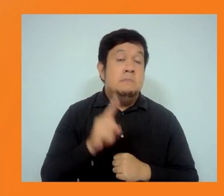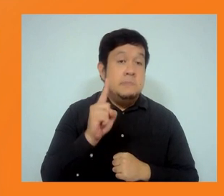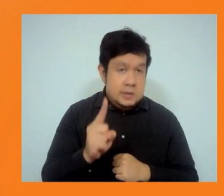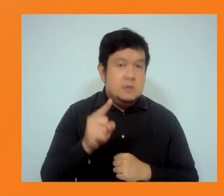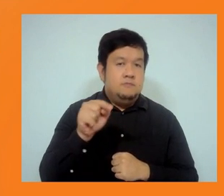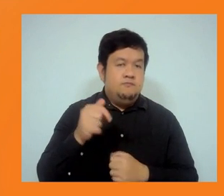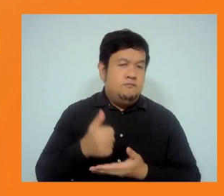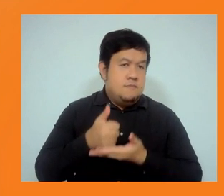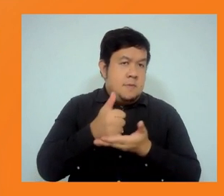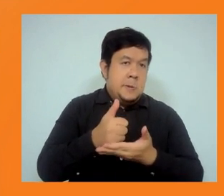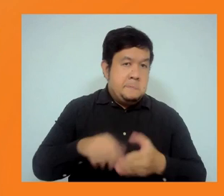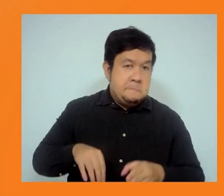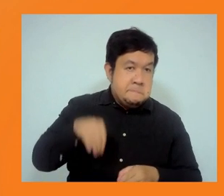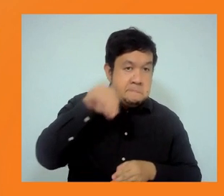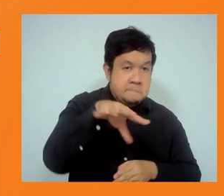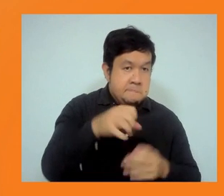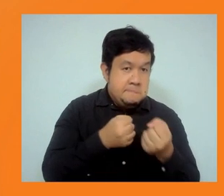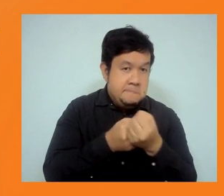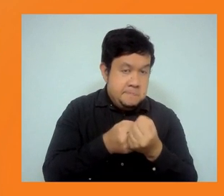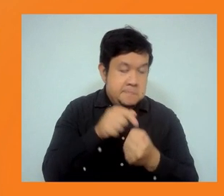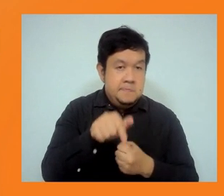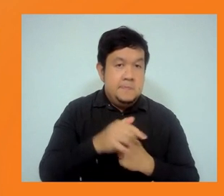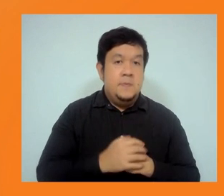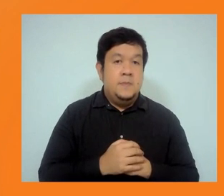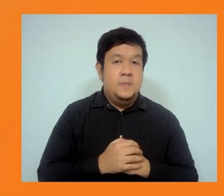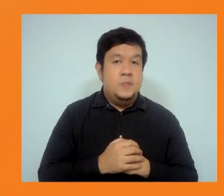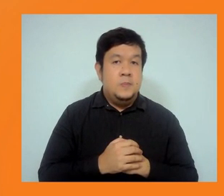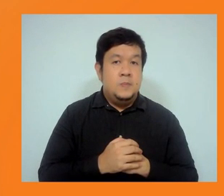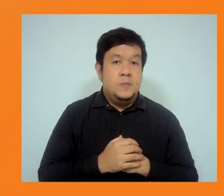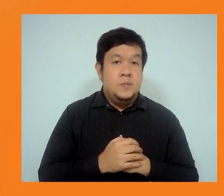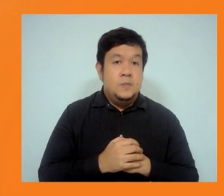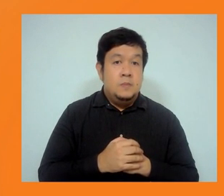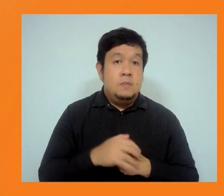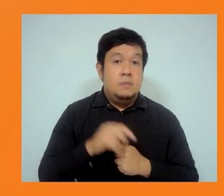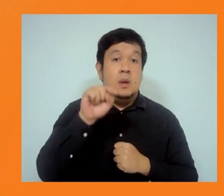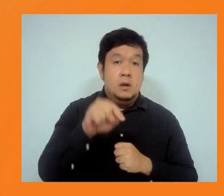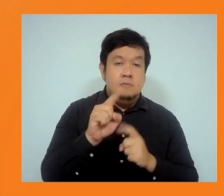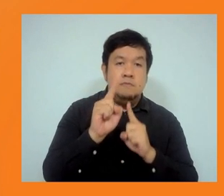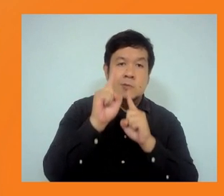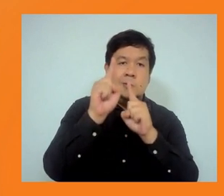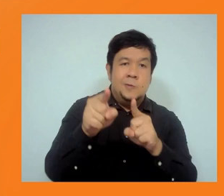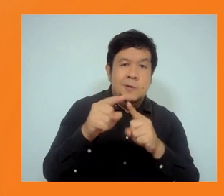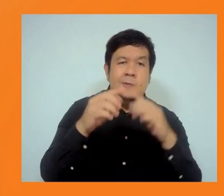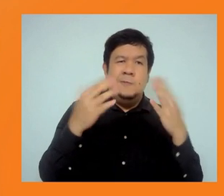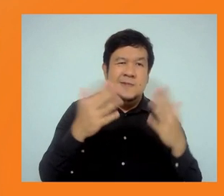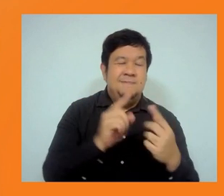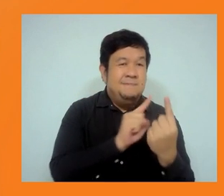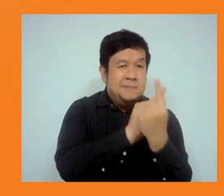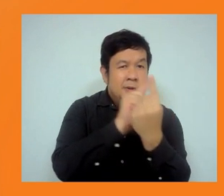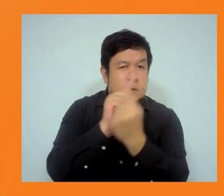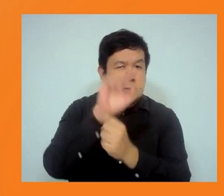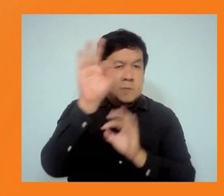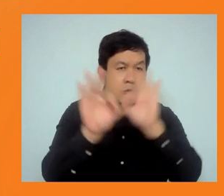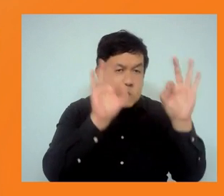thank people that have attended those sessions. We're now working, going through all of the studies again,